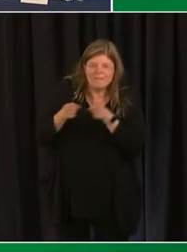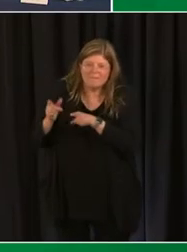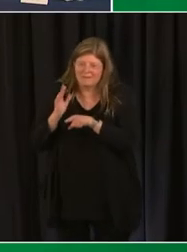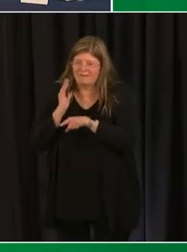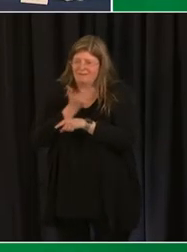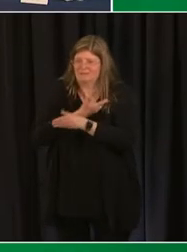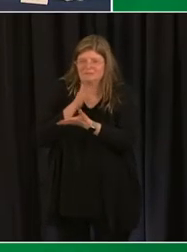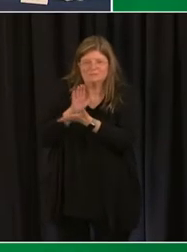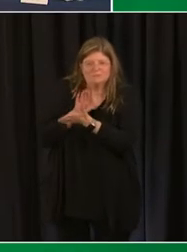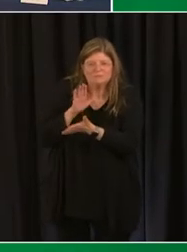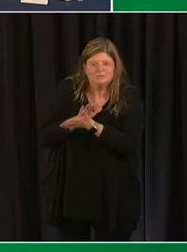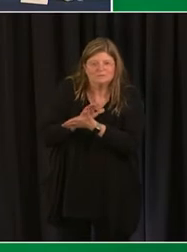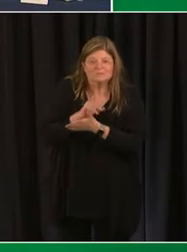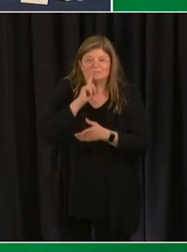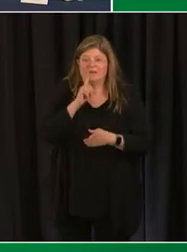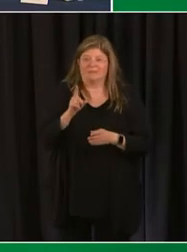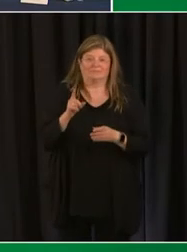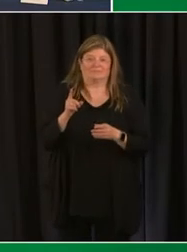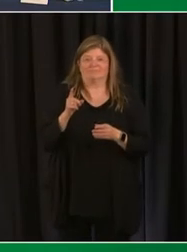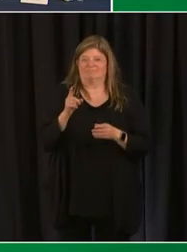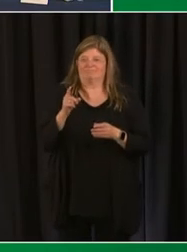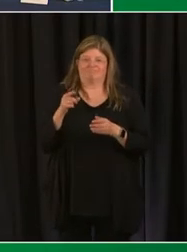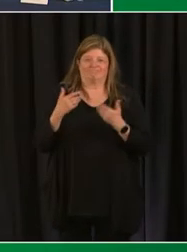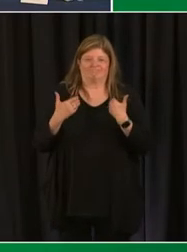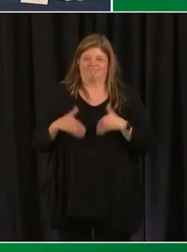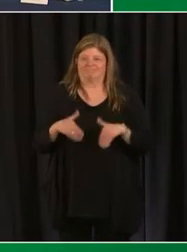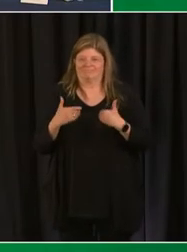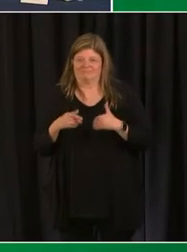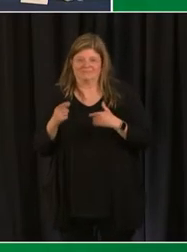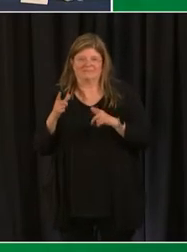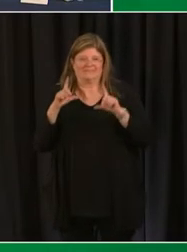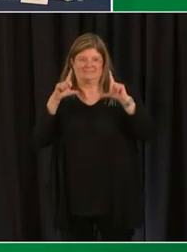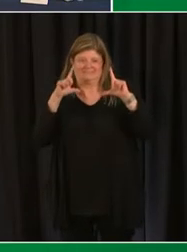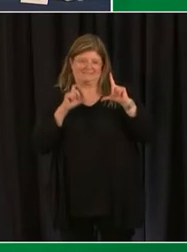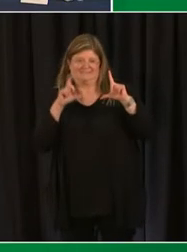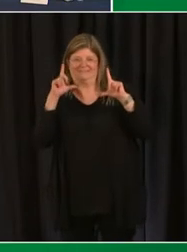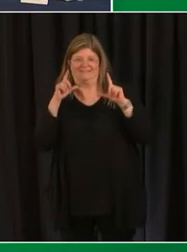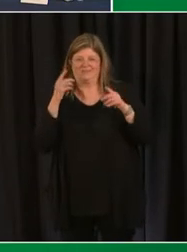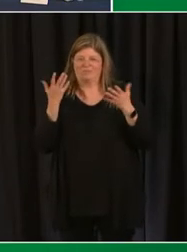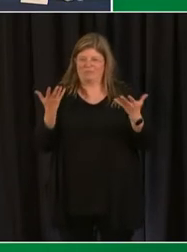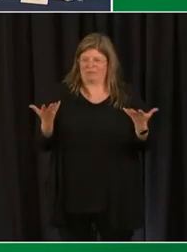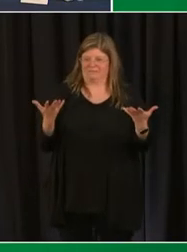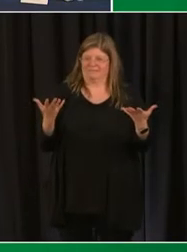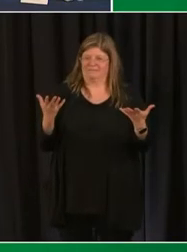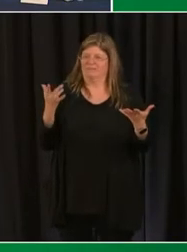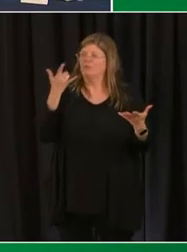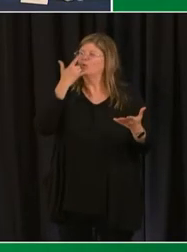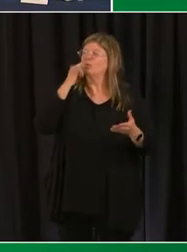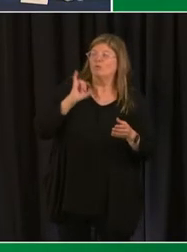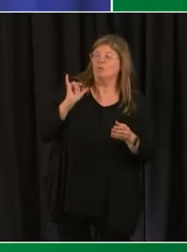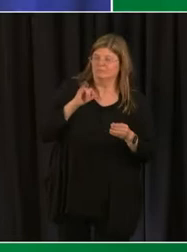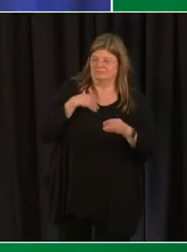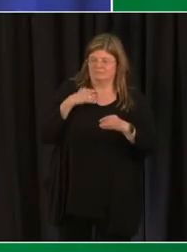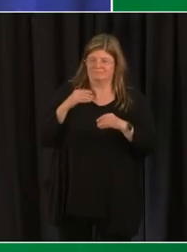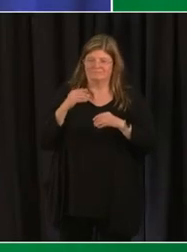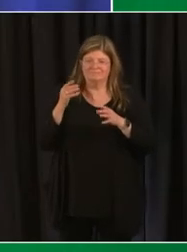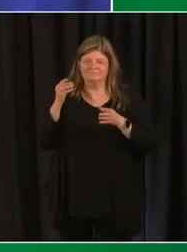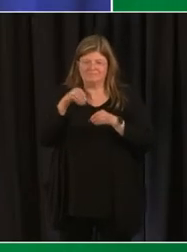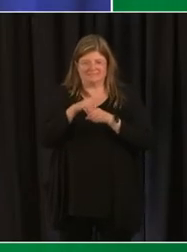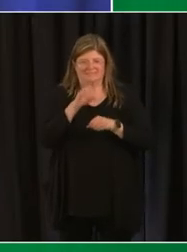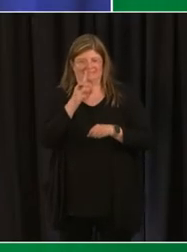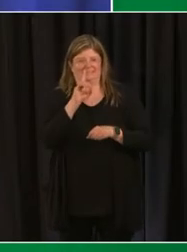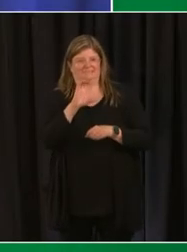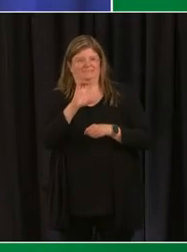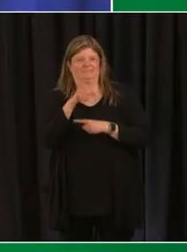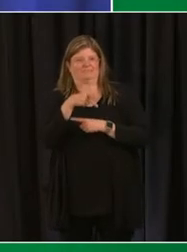just to give us a quick snapshot into what learning is looking like in DCPS classrooms